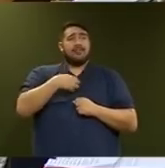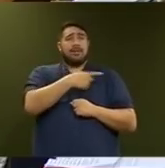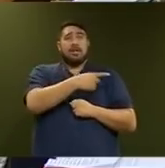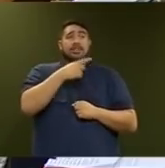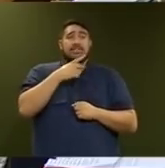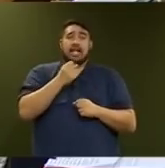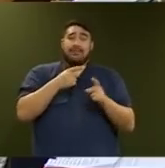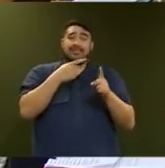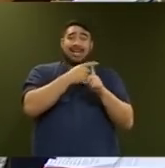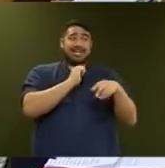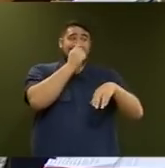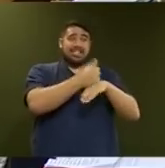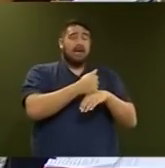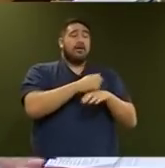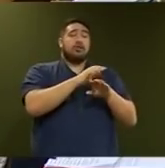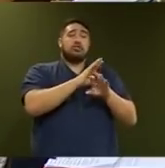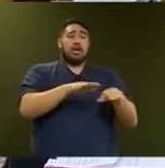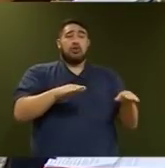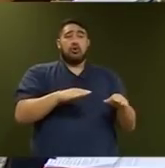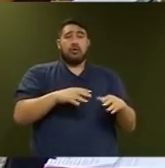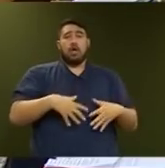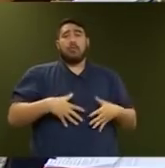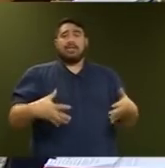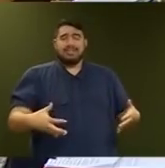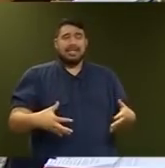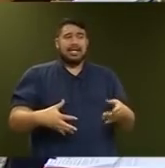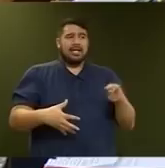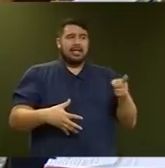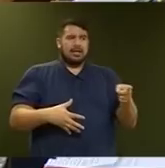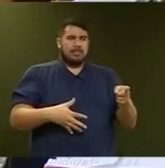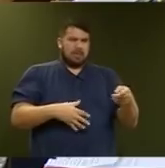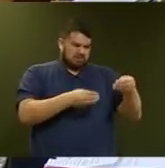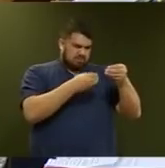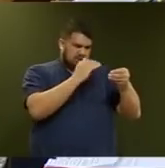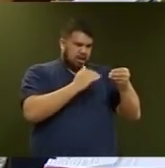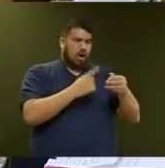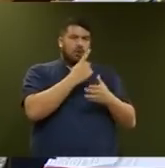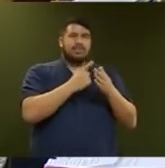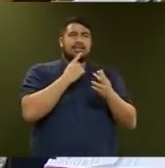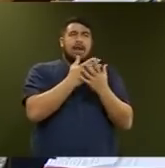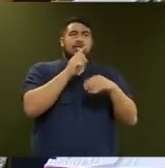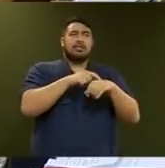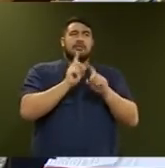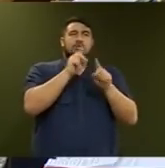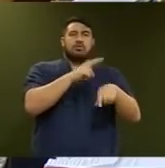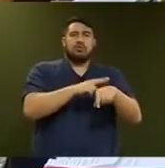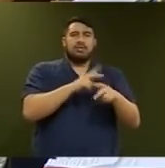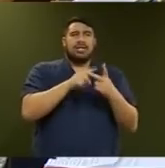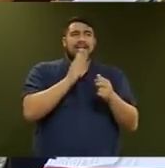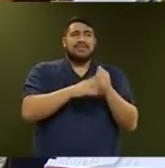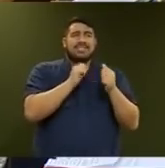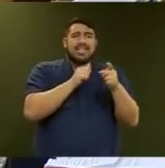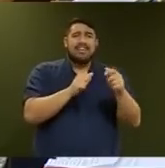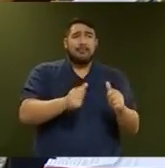obesity that measure the number of times someone's referred, not if they're actually getting any better. Likewise for tobacco, if people are